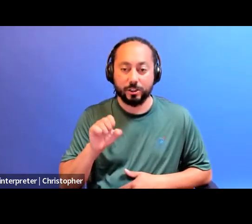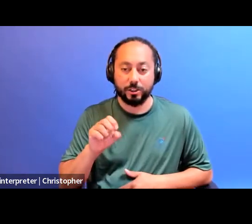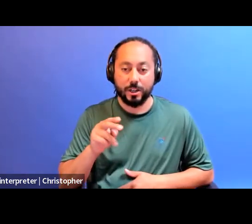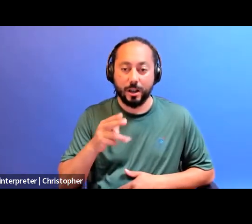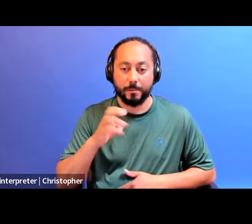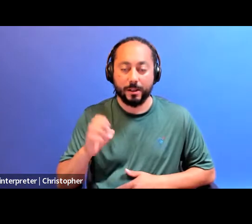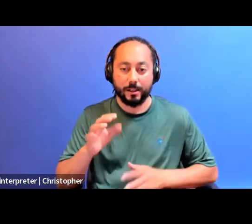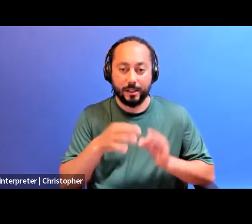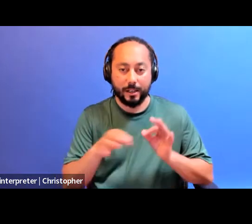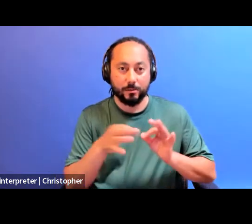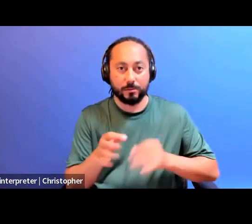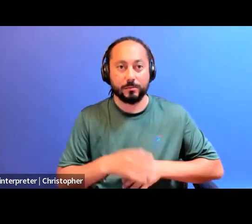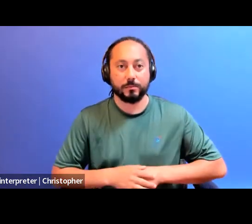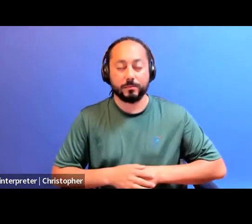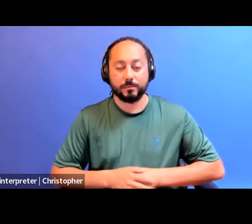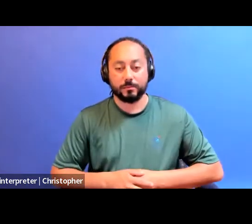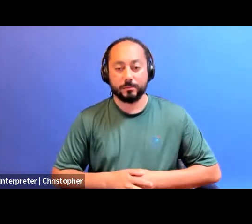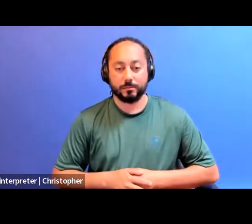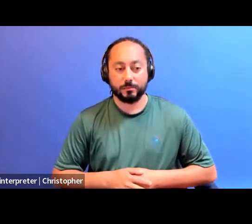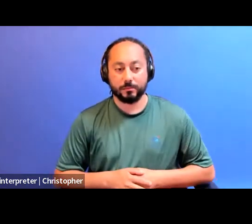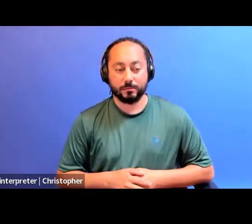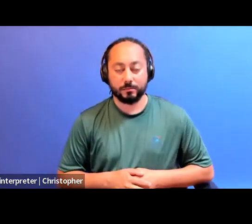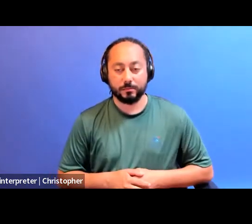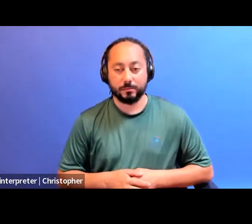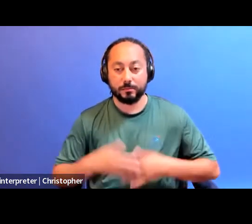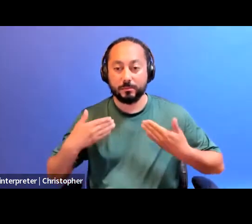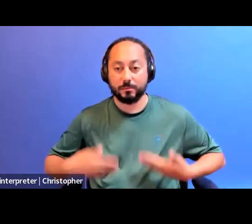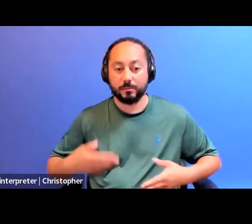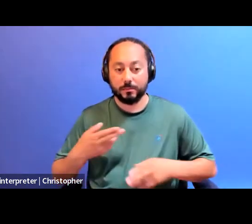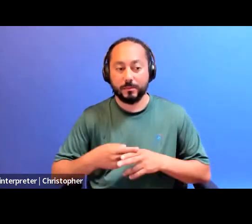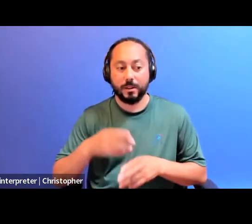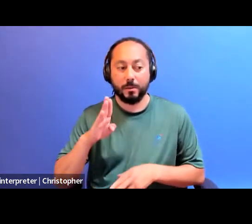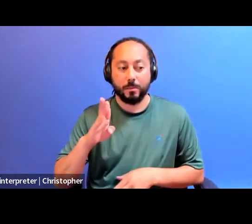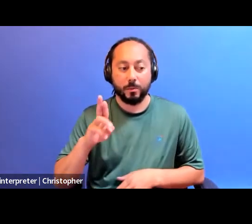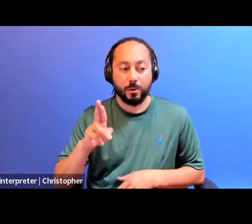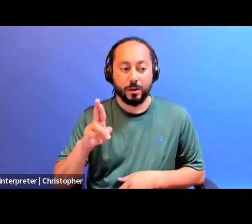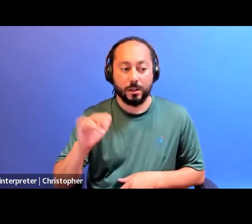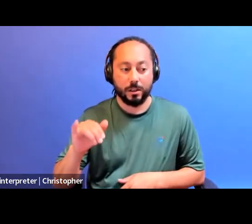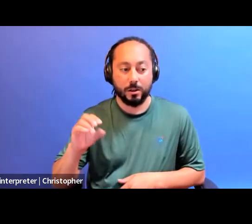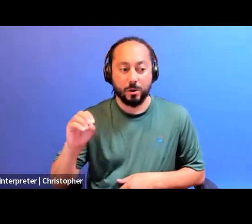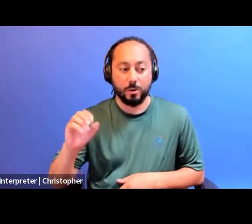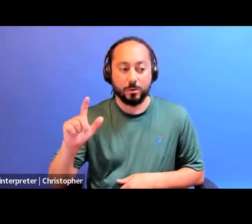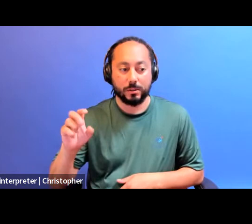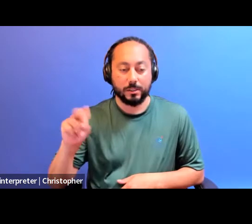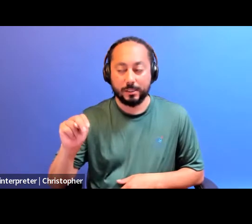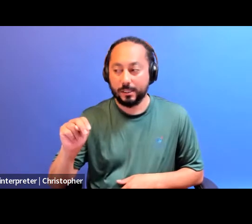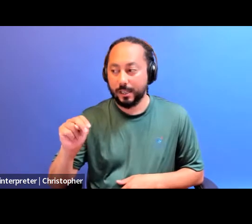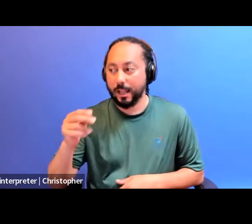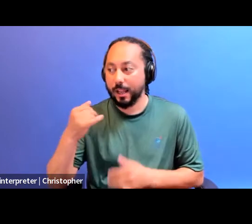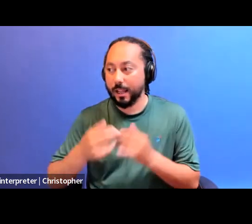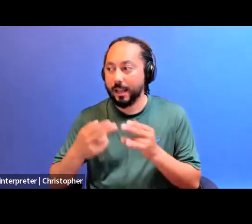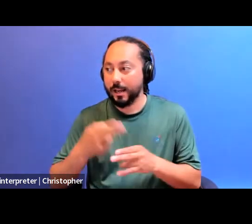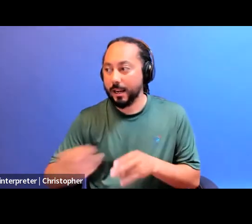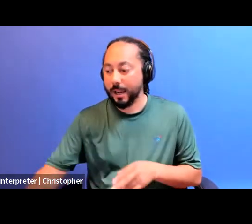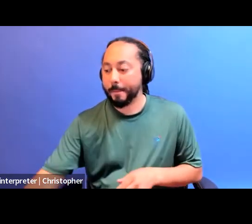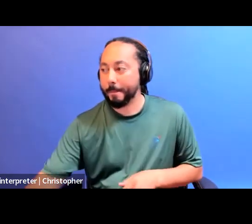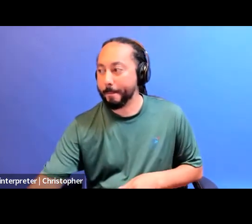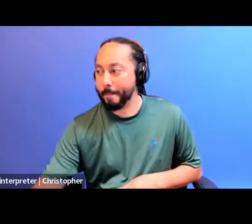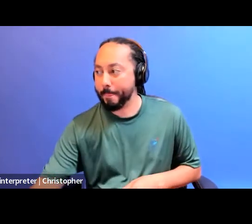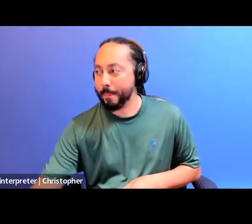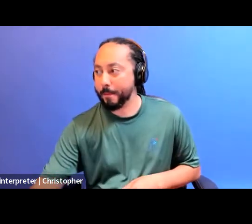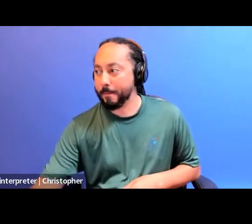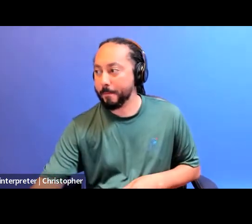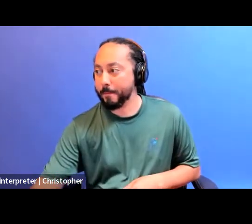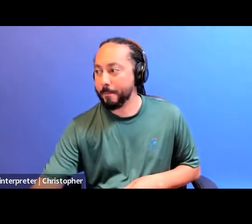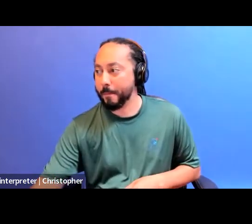I am Brianna Olson Pitawanaquit. That's my name in partially in English. I